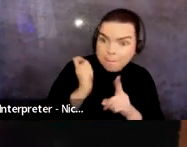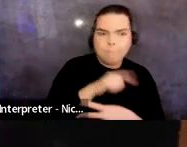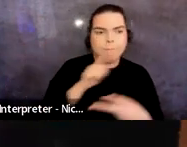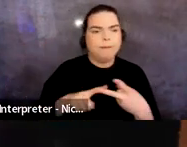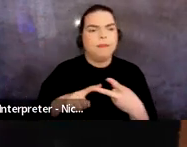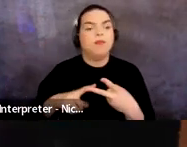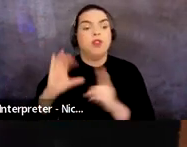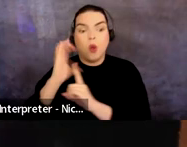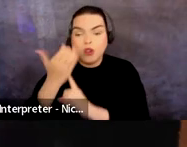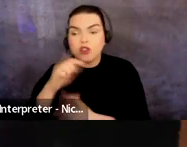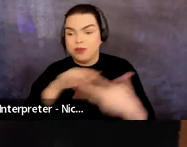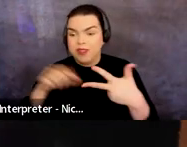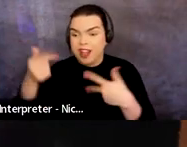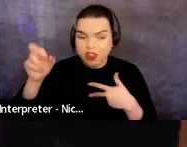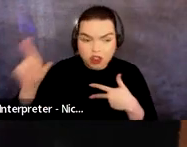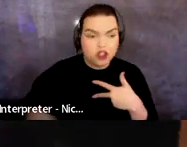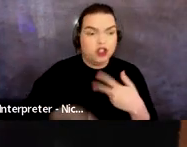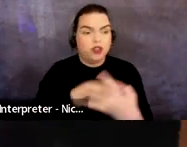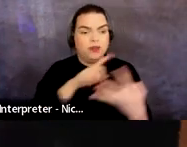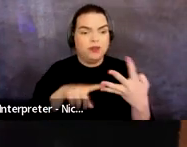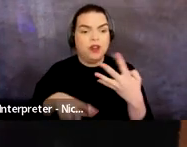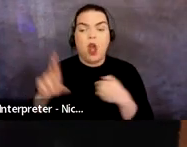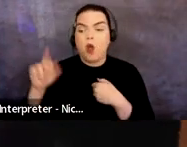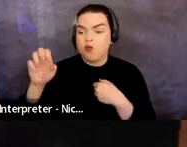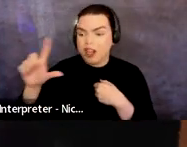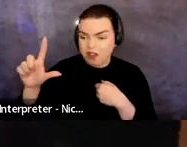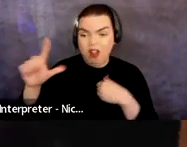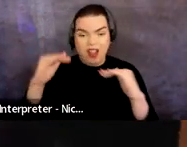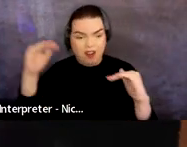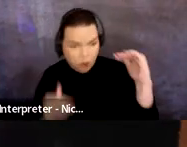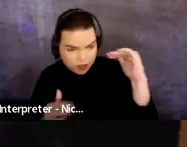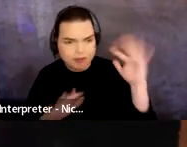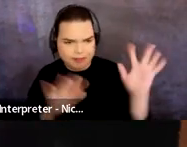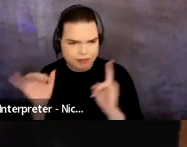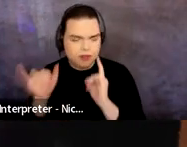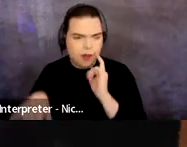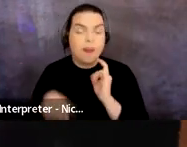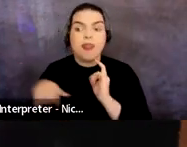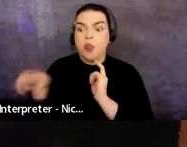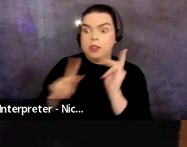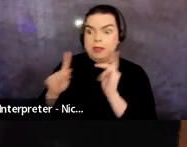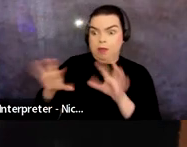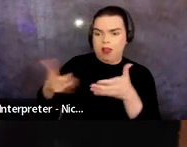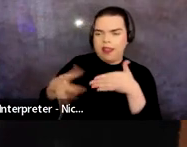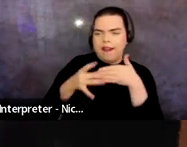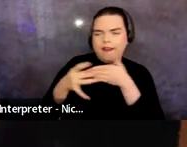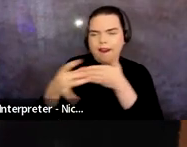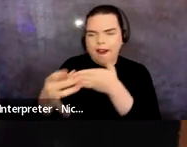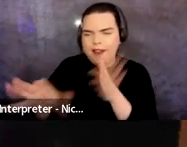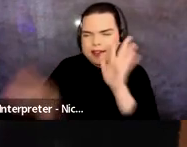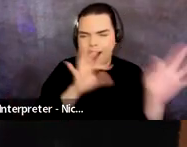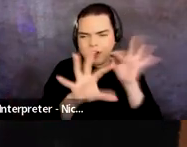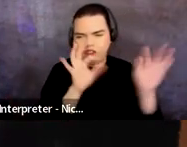and includes new and established leaders in the field. These advisors guide the project selection and serve as consultants and